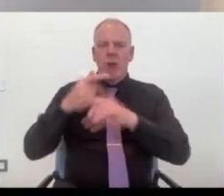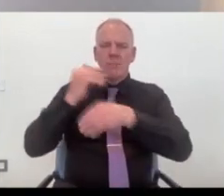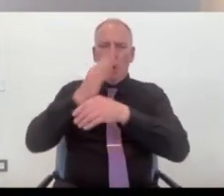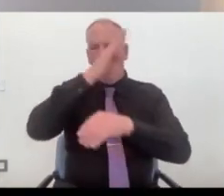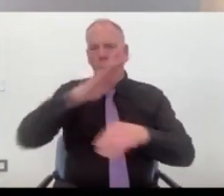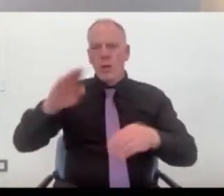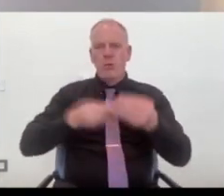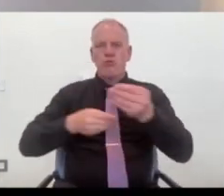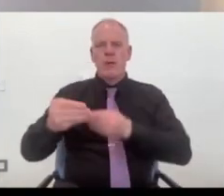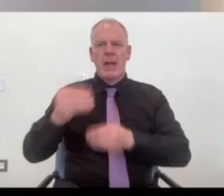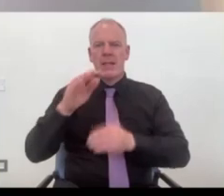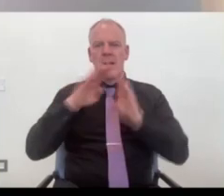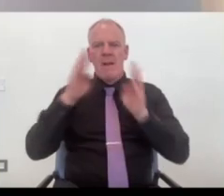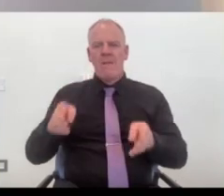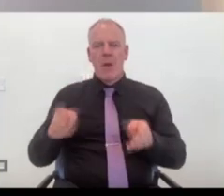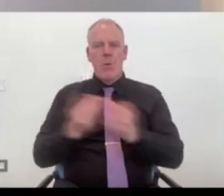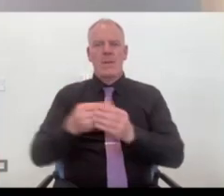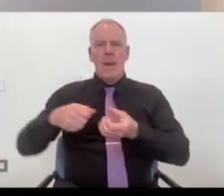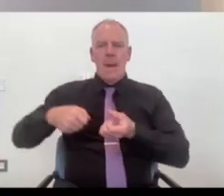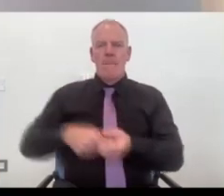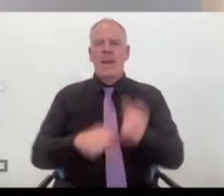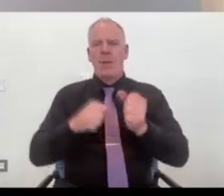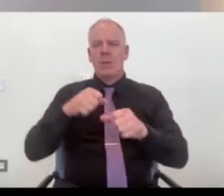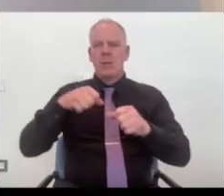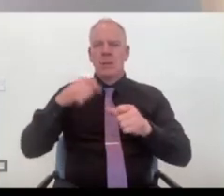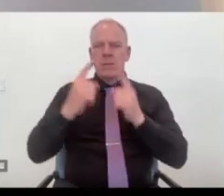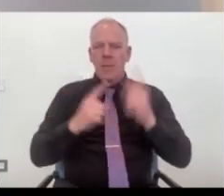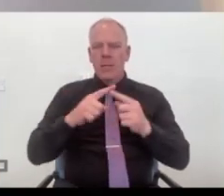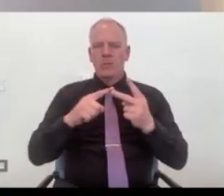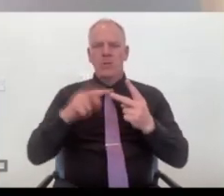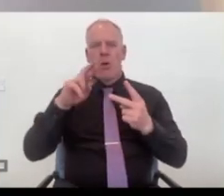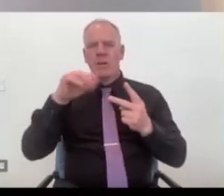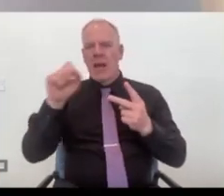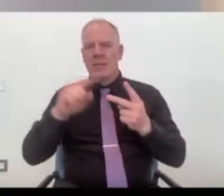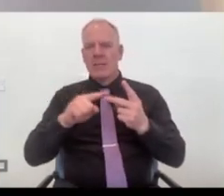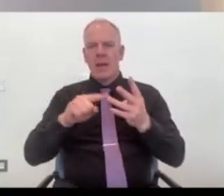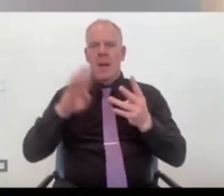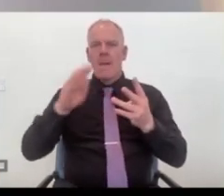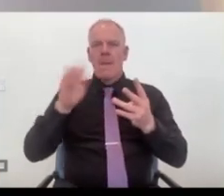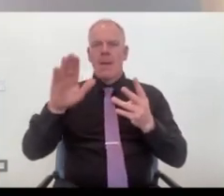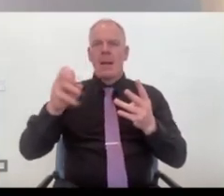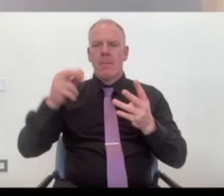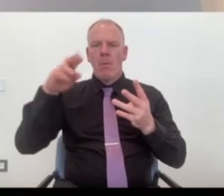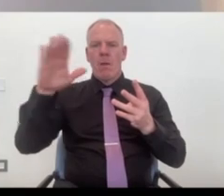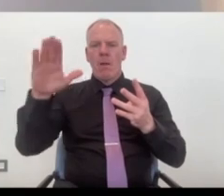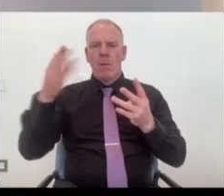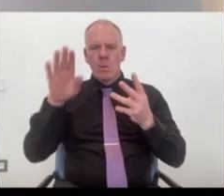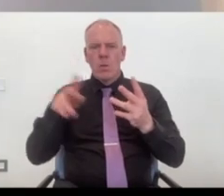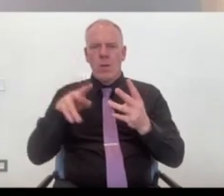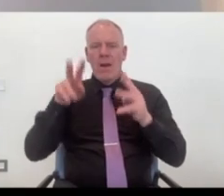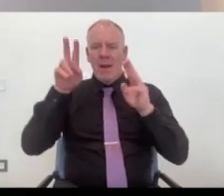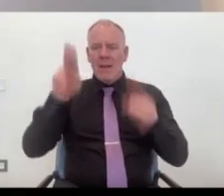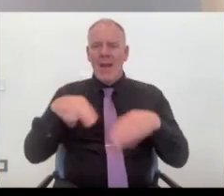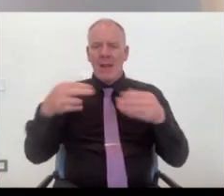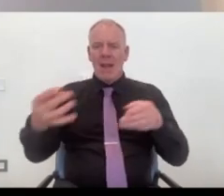trade fairs in the ploughing, in the RDS, in Balmoral show. Like there's no reason why they couldn't be asking like